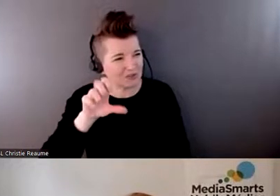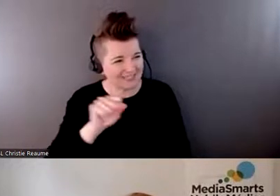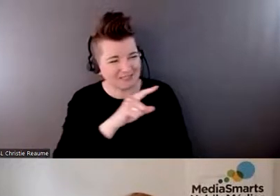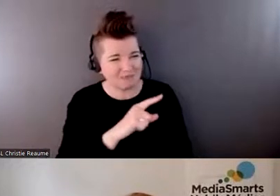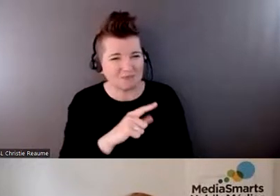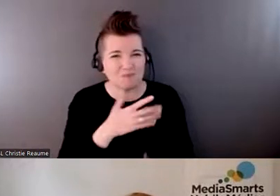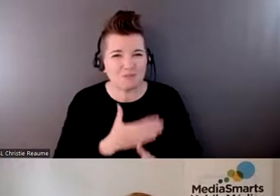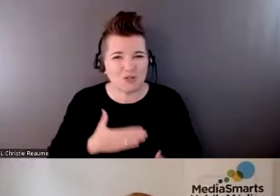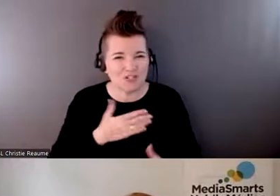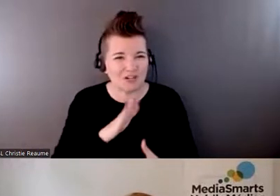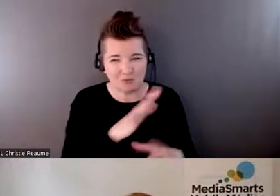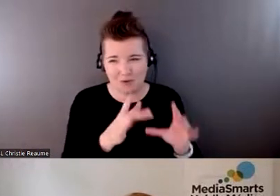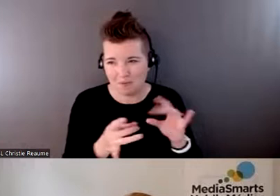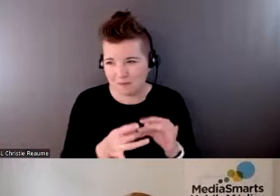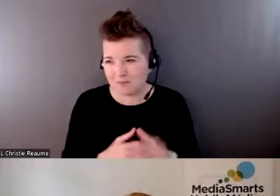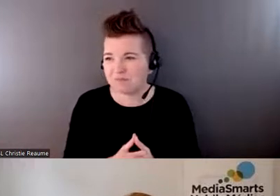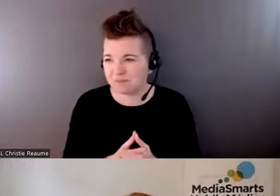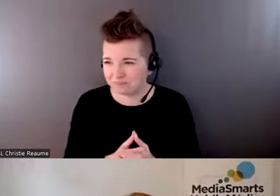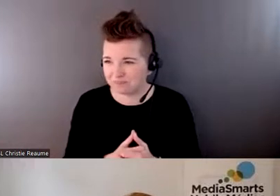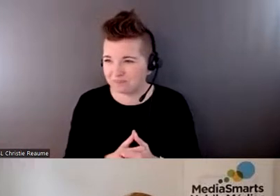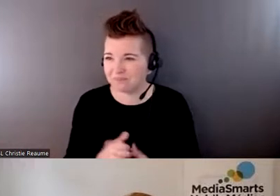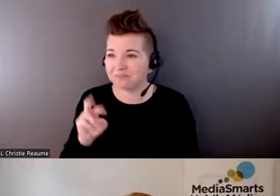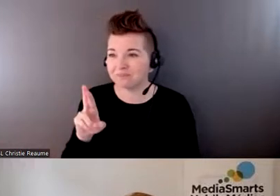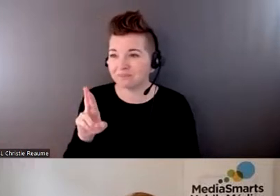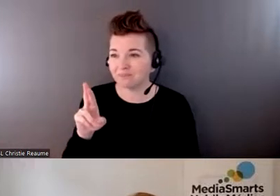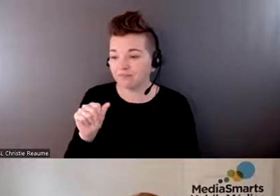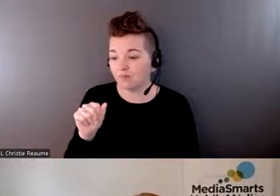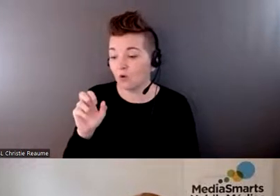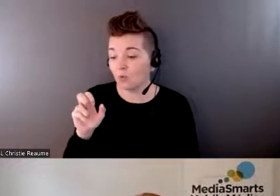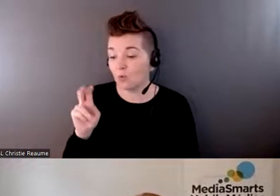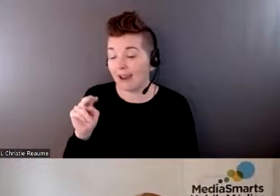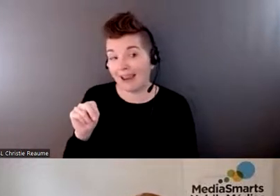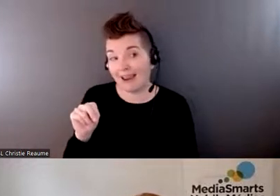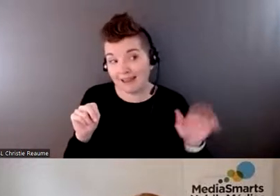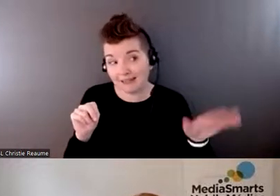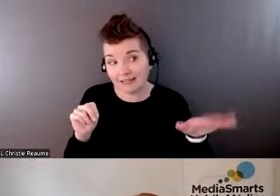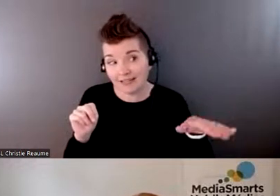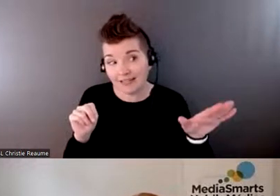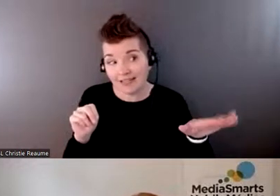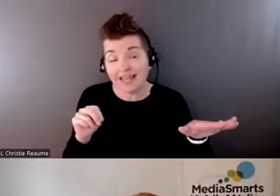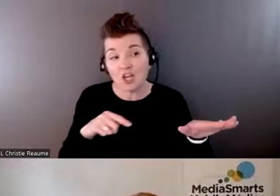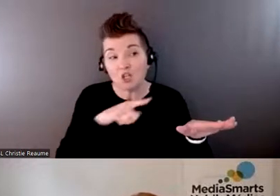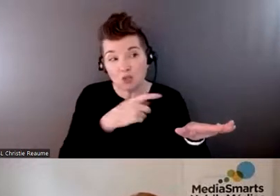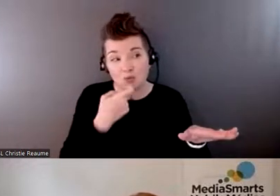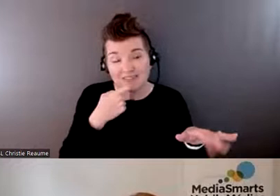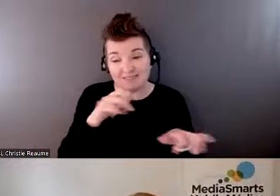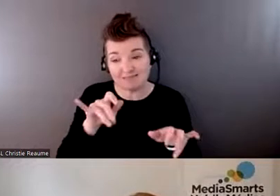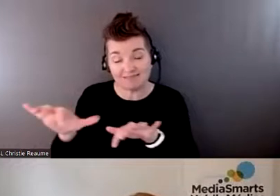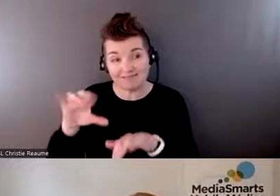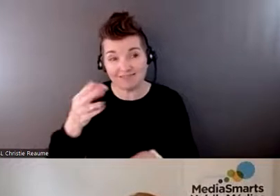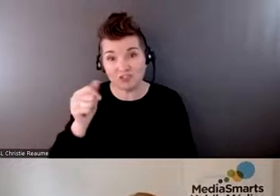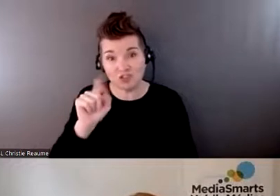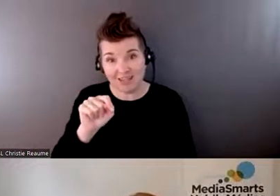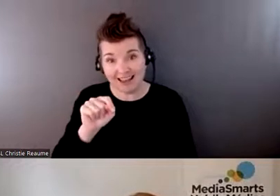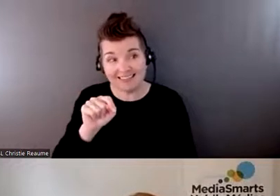your comments. And I think, Karim, that kind of aligns with what you were telling somebody in the chat box about the fact that EAPU is